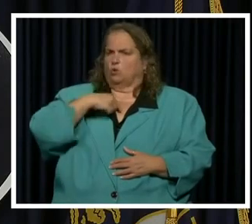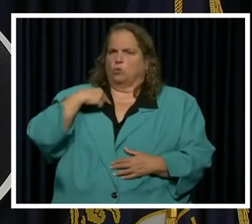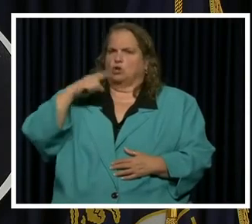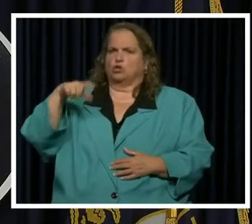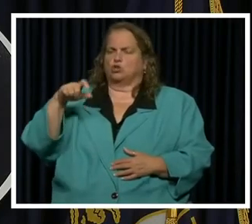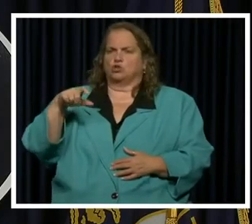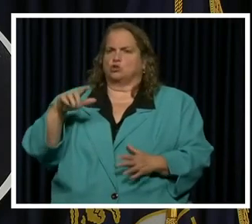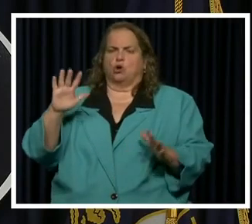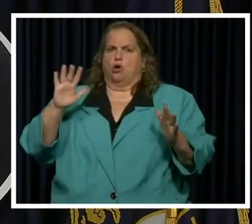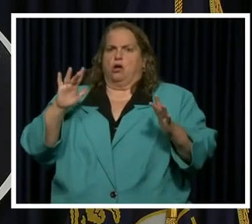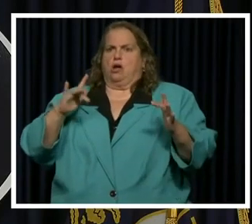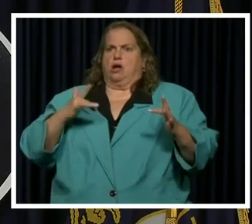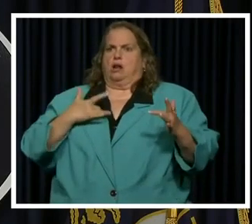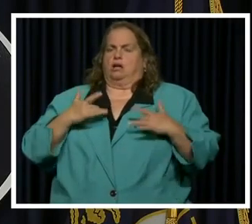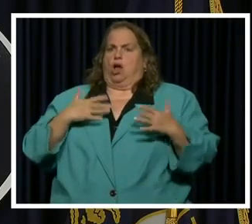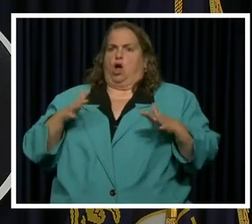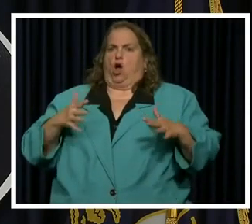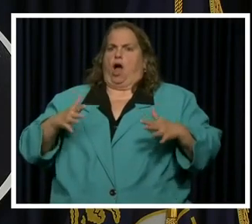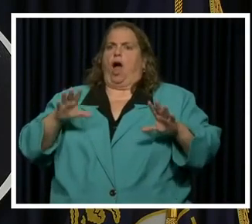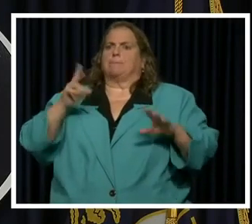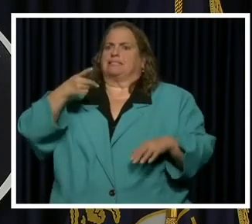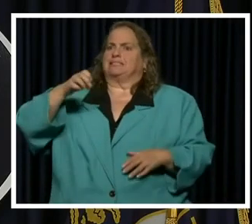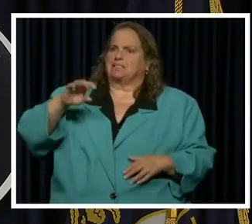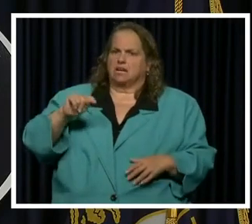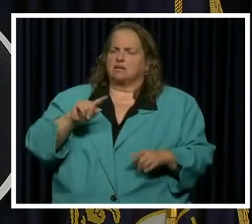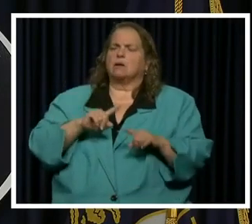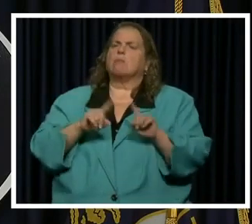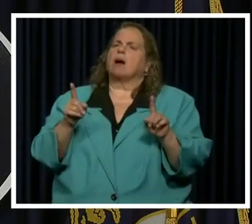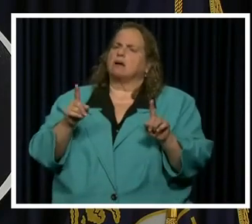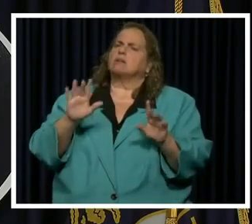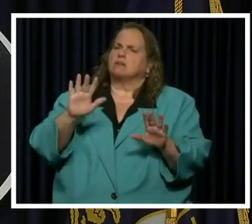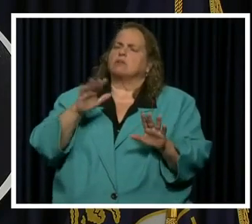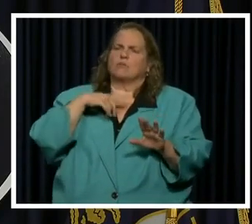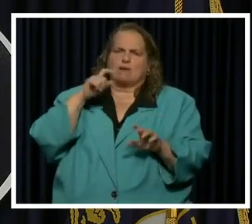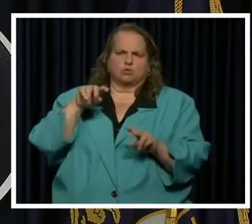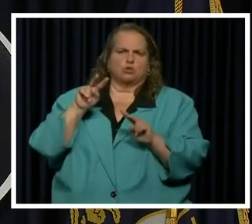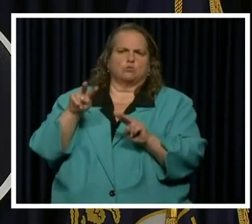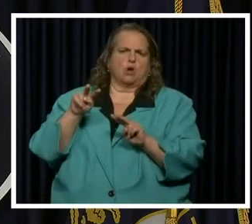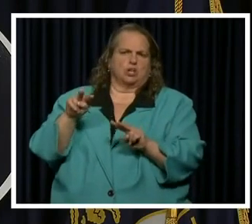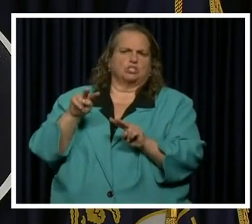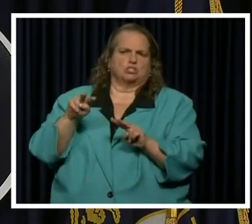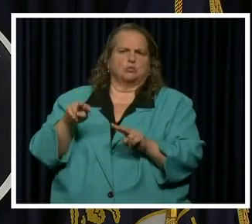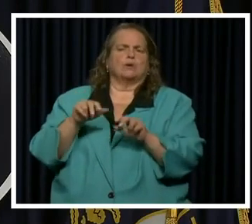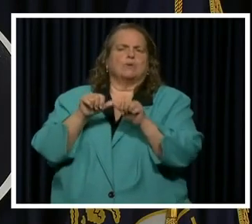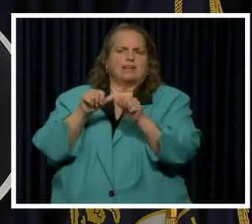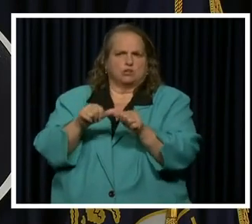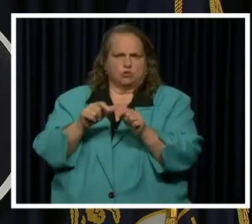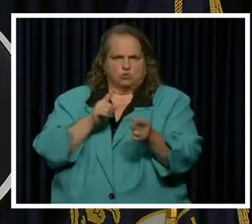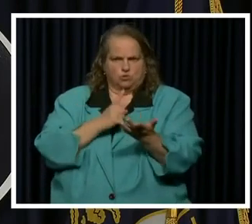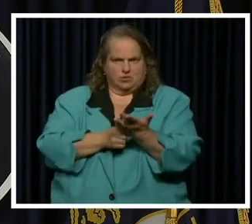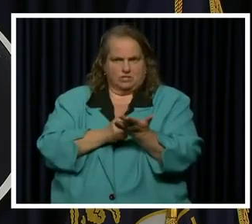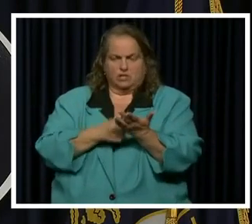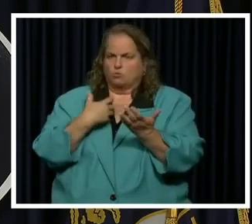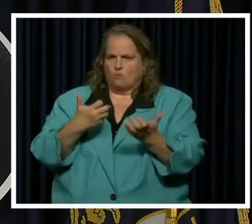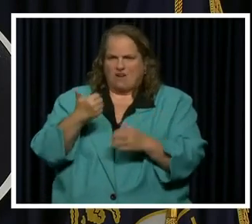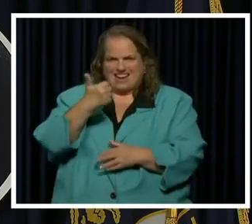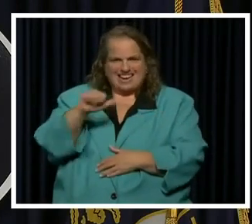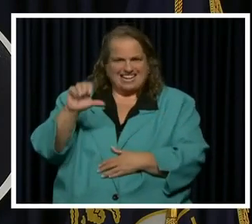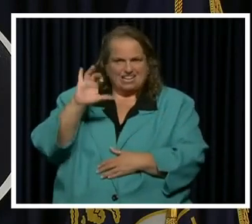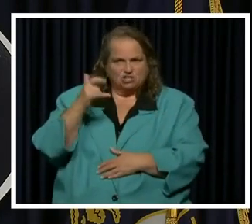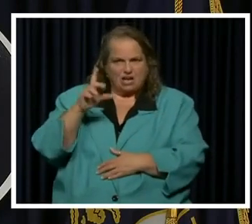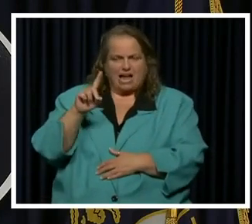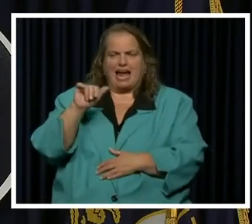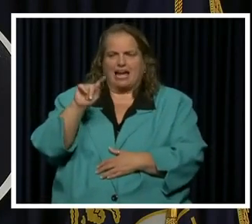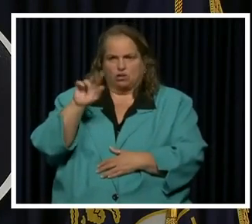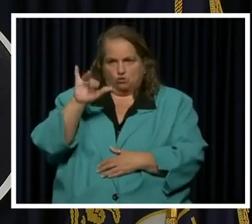it is cause um, for knowing what to look for, which we're going to continue to talk about because we want any child that could be at